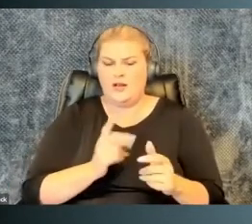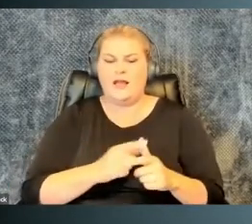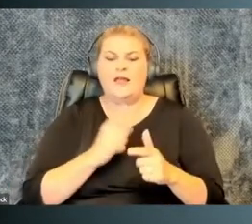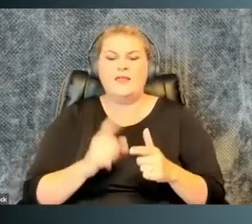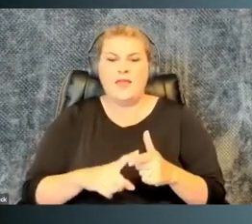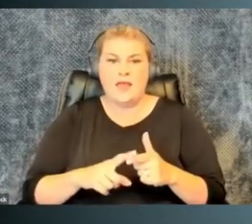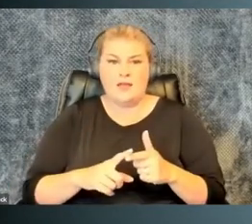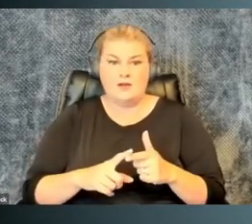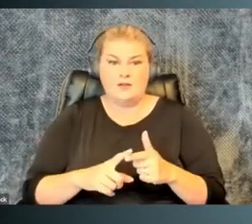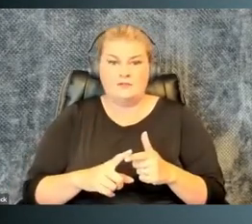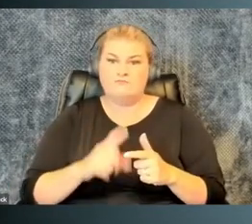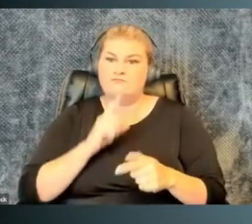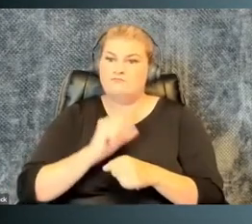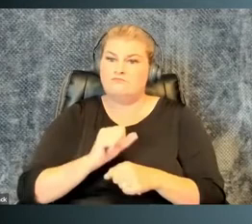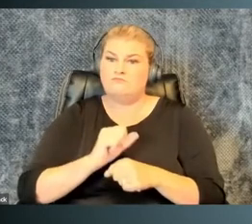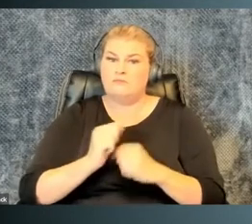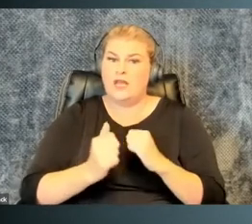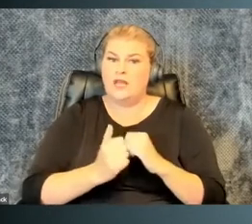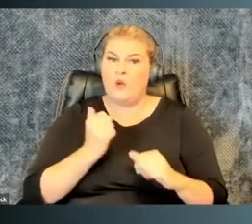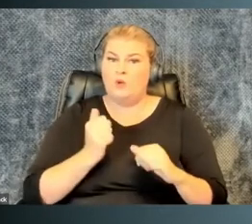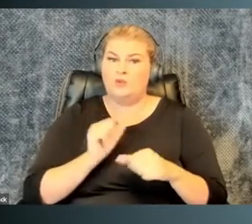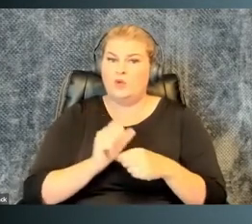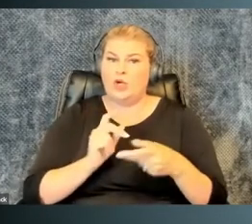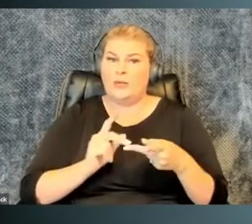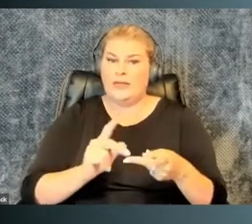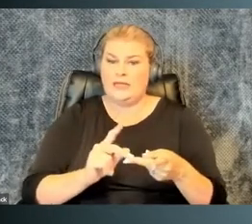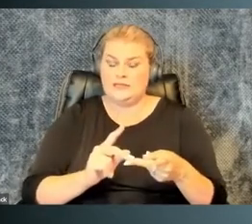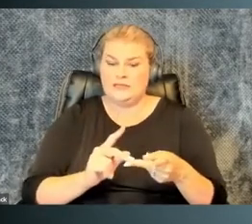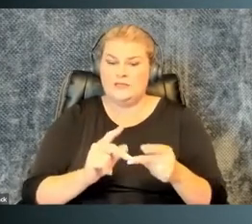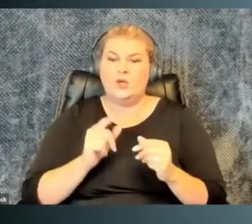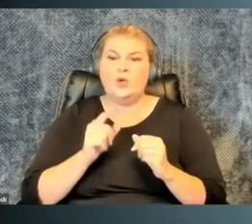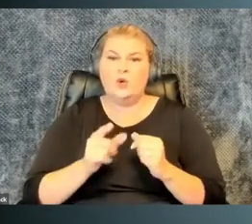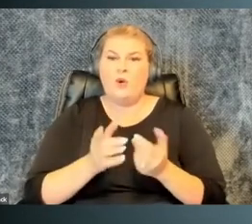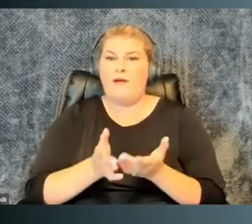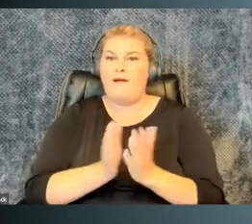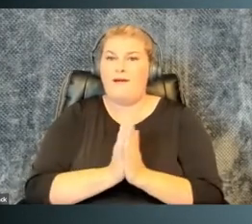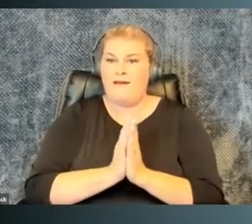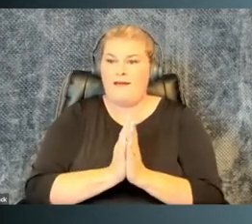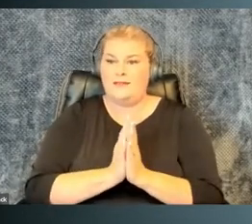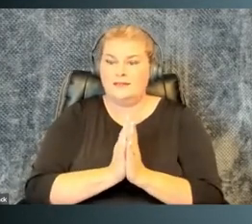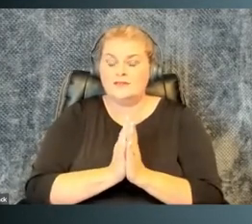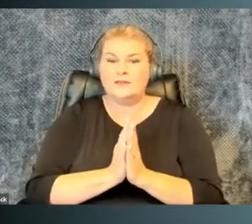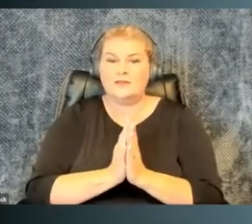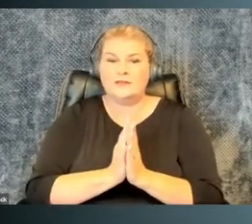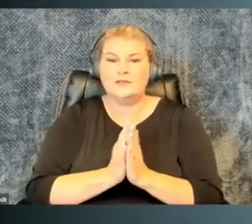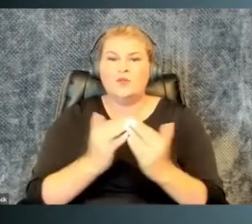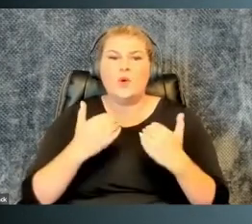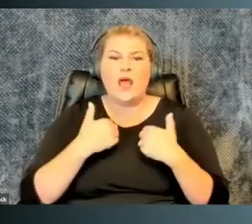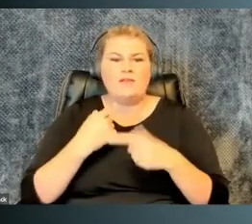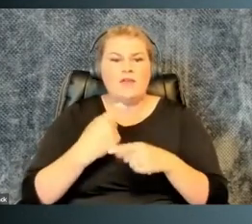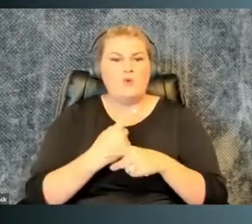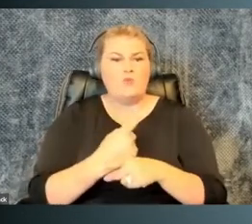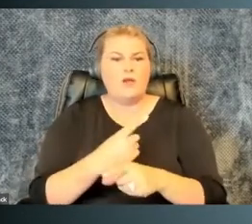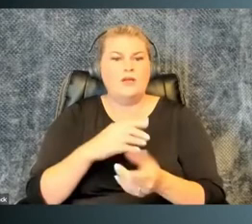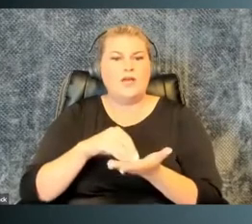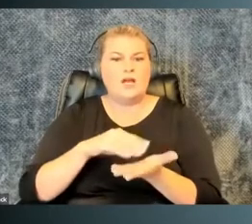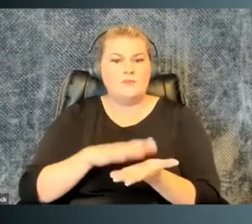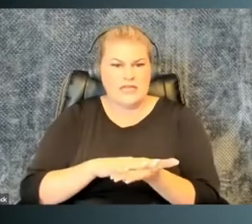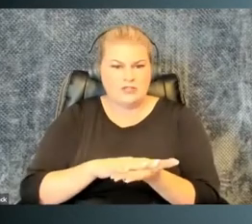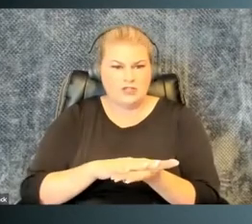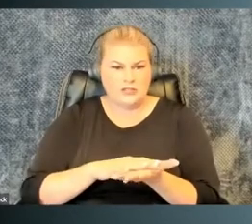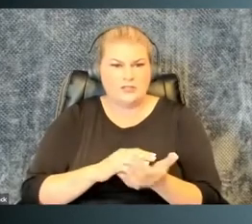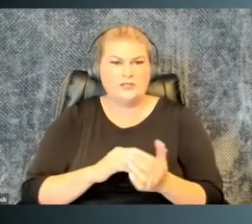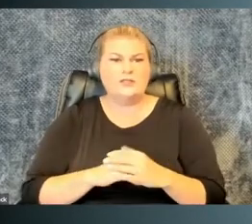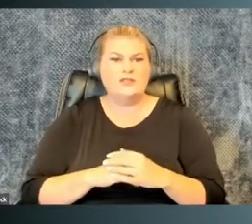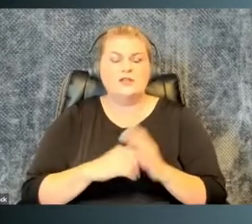barrier to your participation, then, in fact, in most workplaces, you are asked to get the